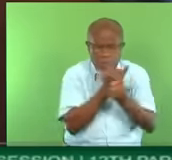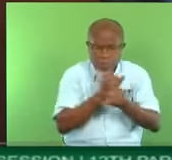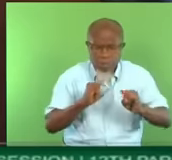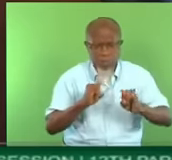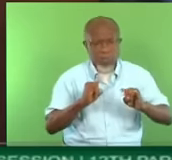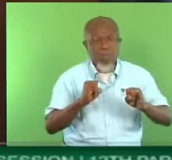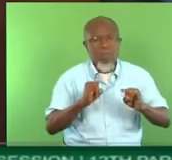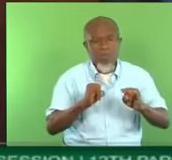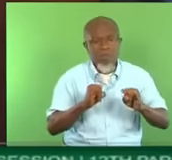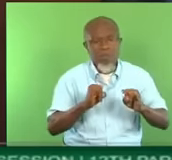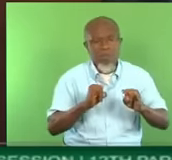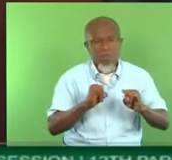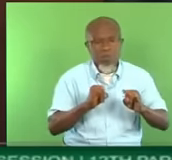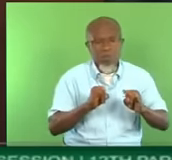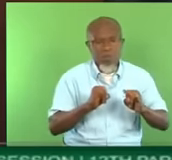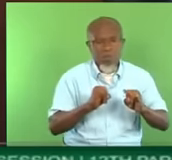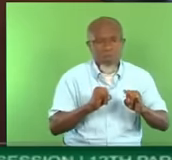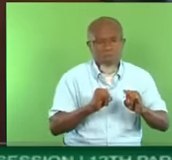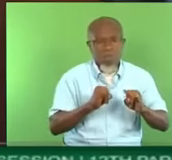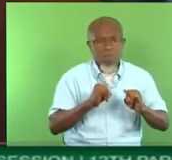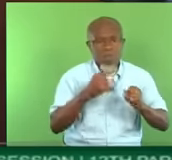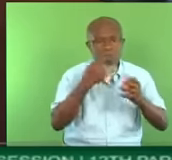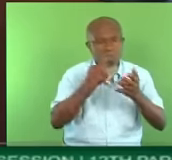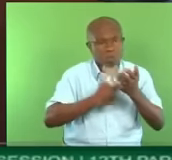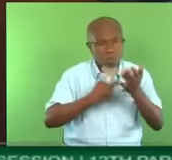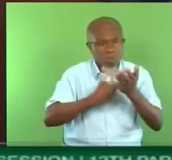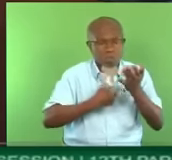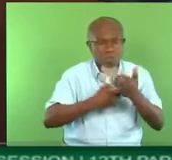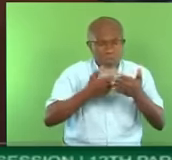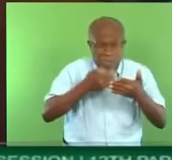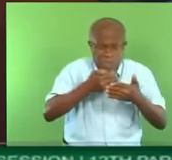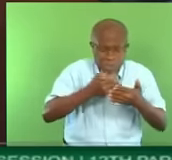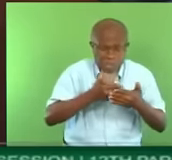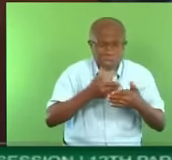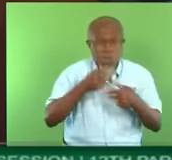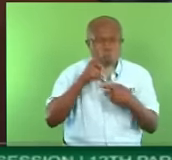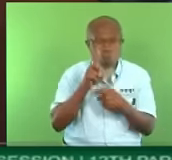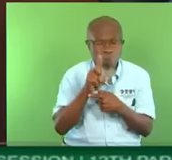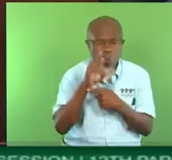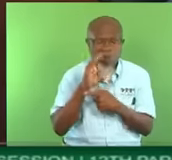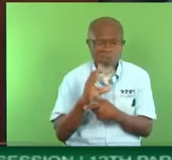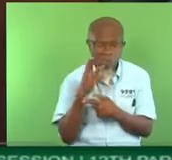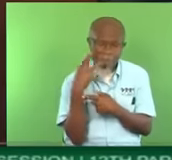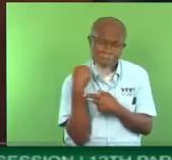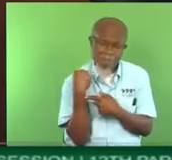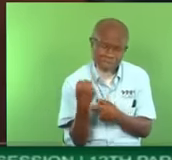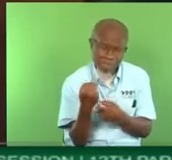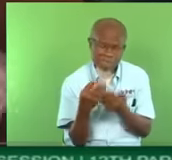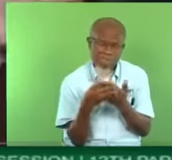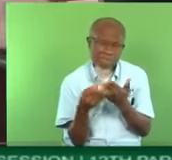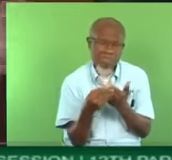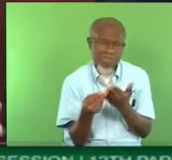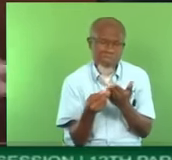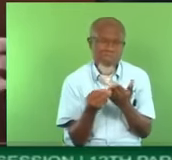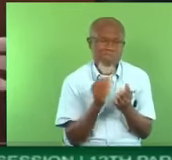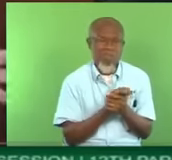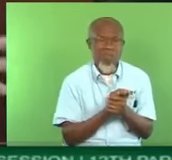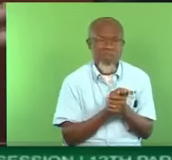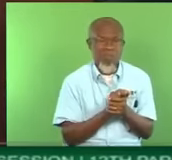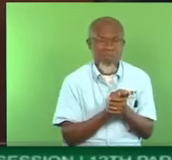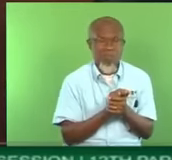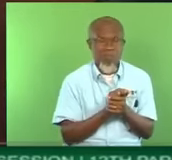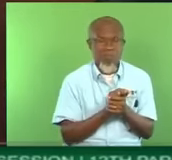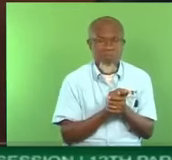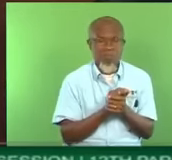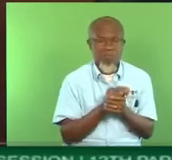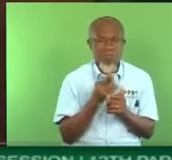Trail. At the cost of... At the cost of almost $100 million. My friend from Lopino, Bonnet West,